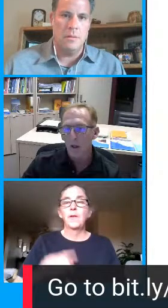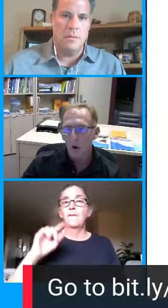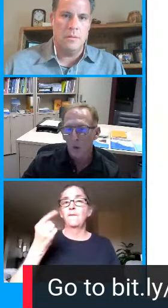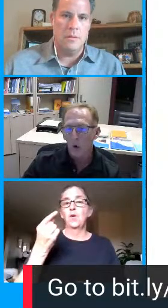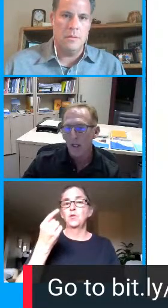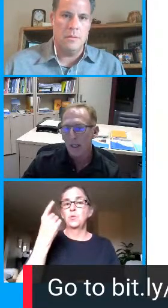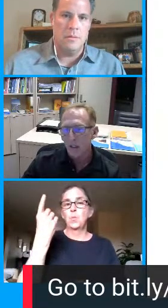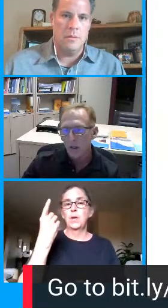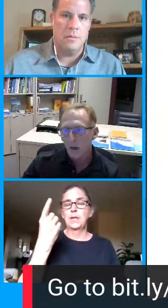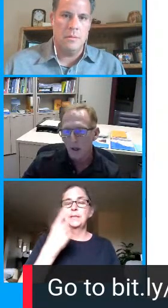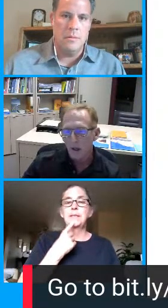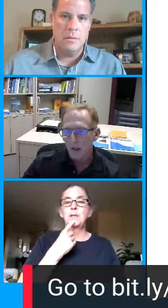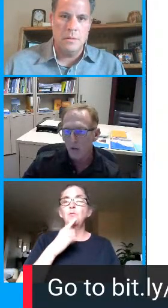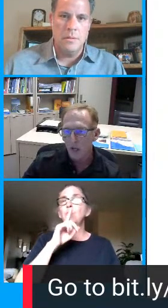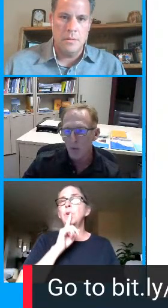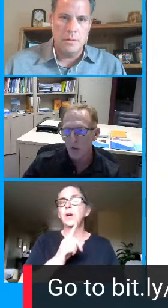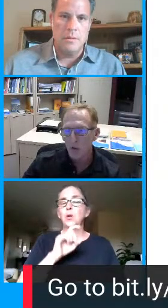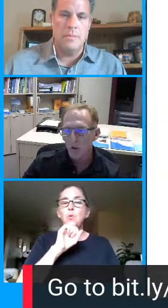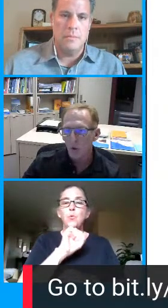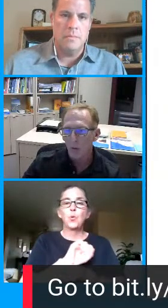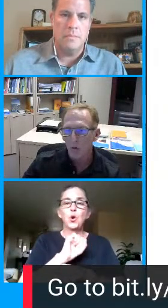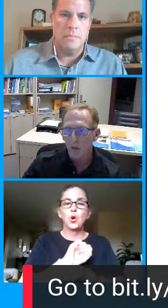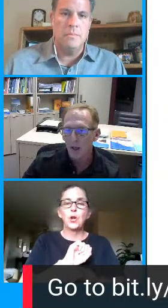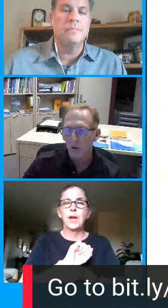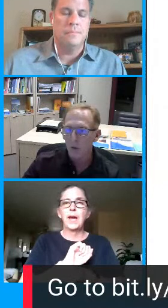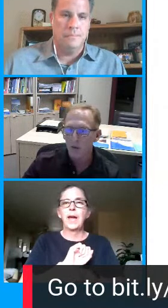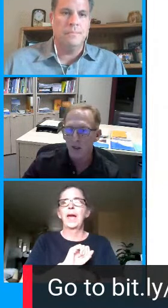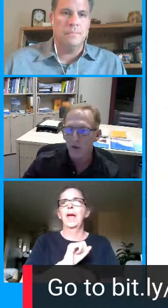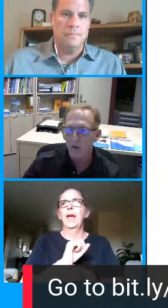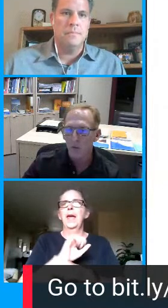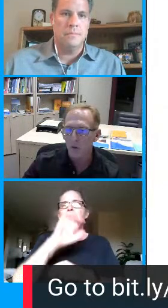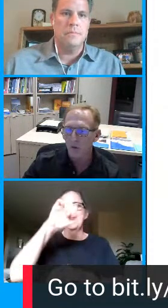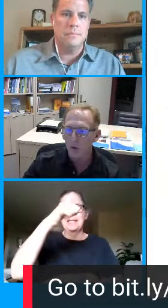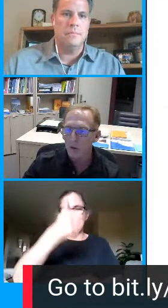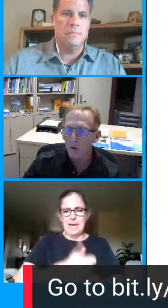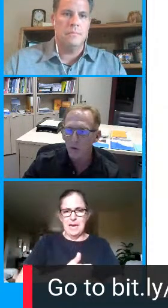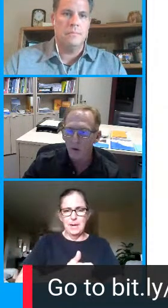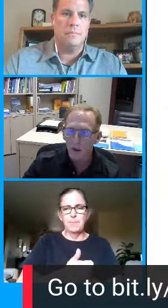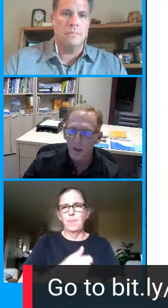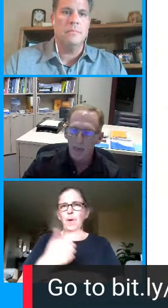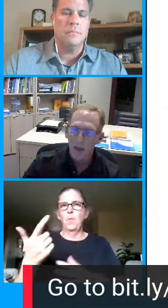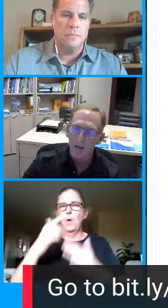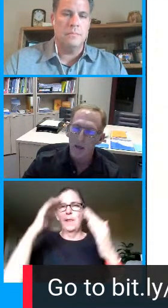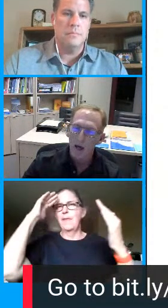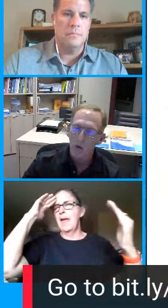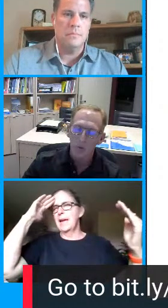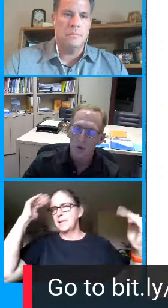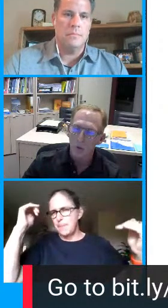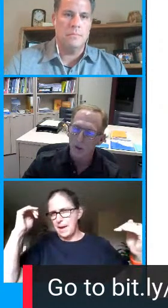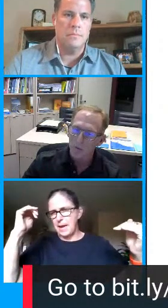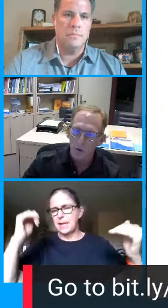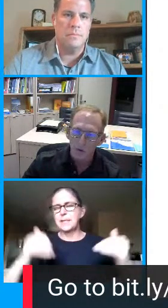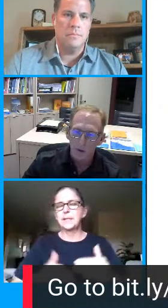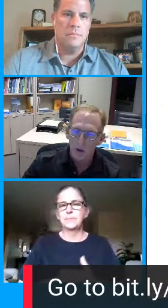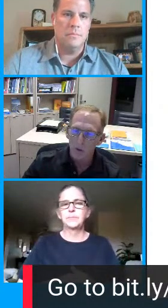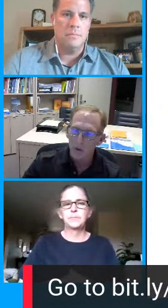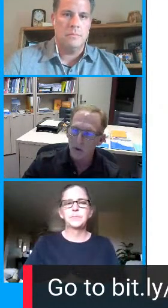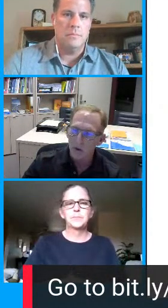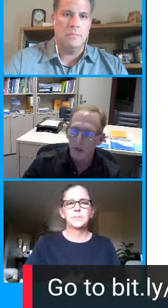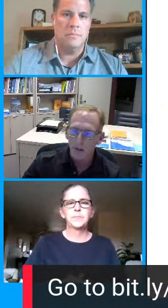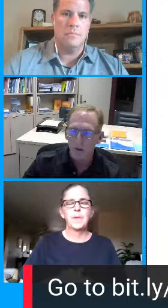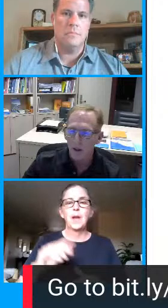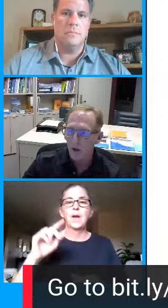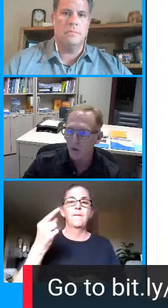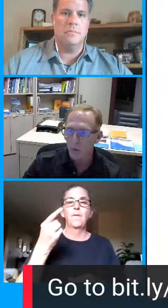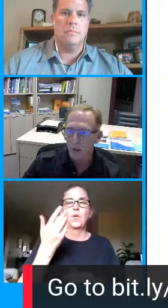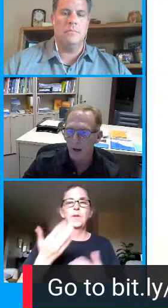really working and establishing norms and expectations with students and that'll you know be the first thing that we